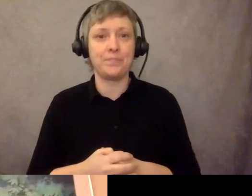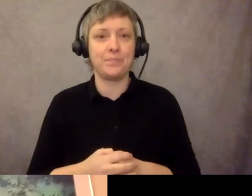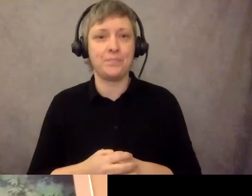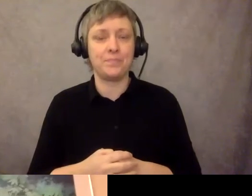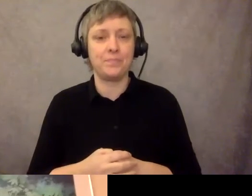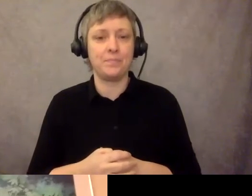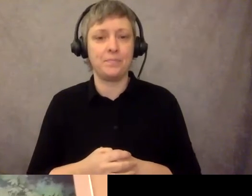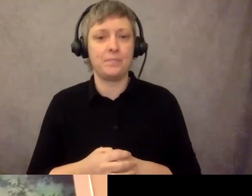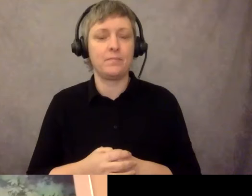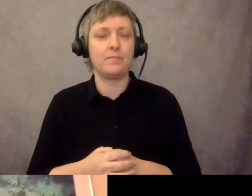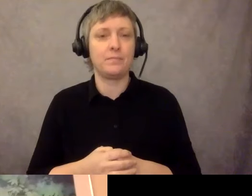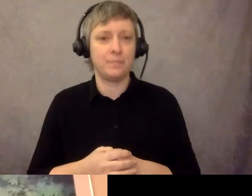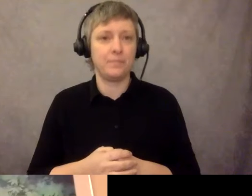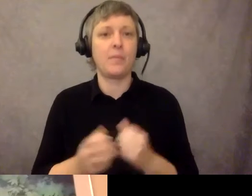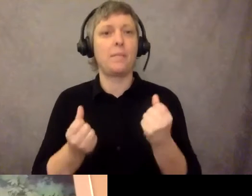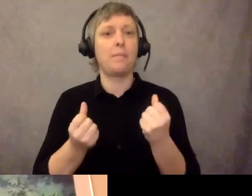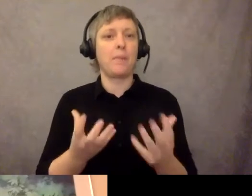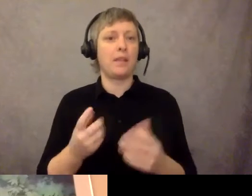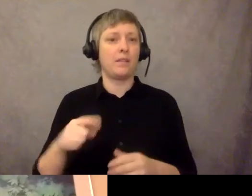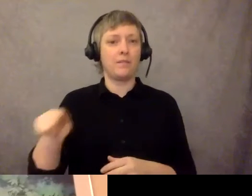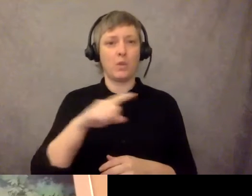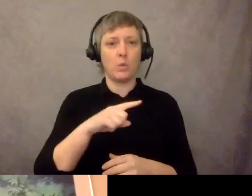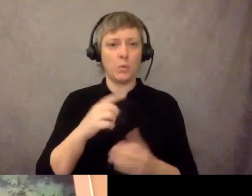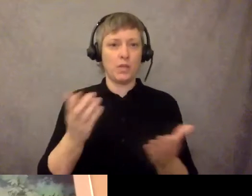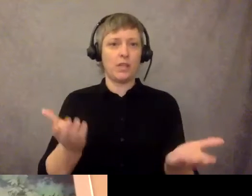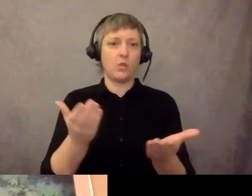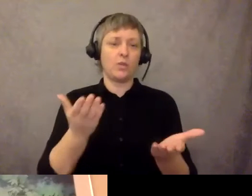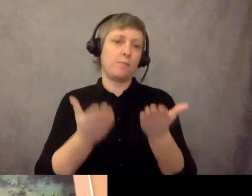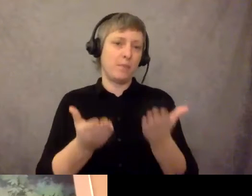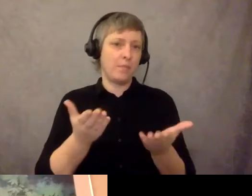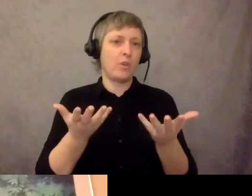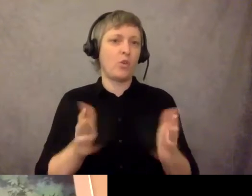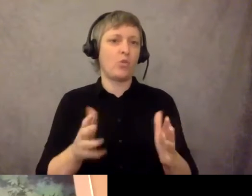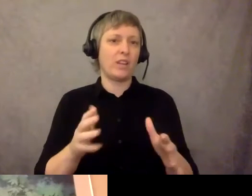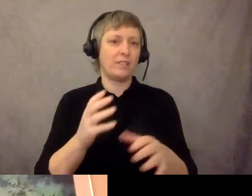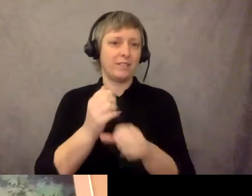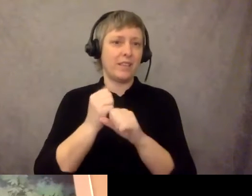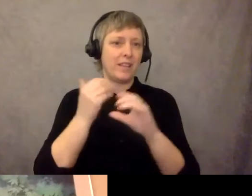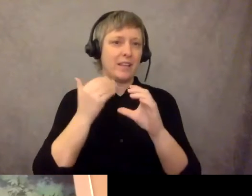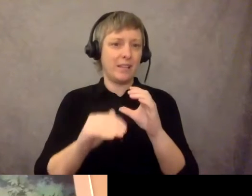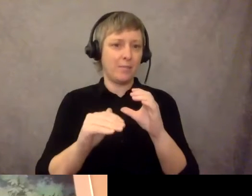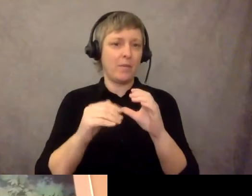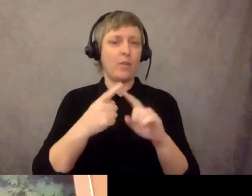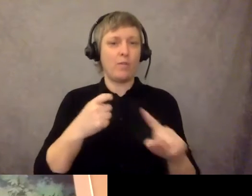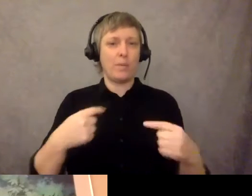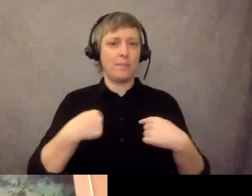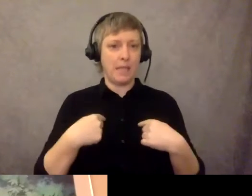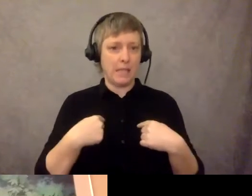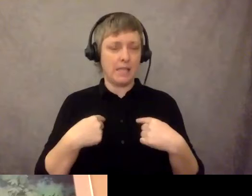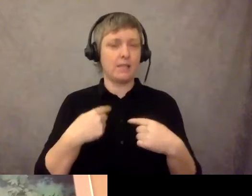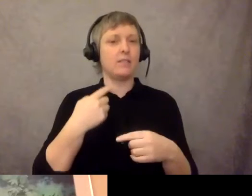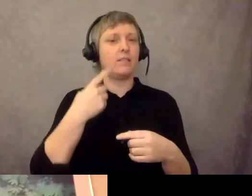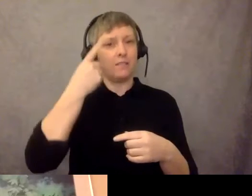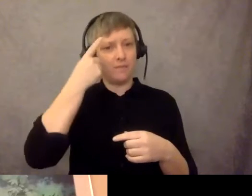Many of you here probably received an email from me inviting you to tonight's media availability.